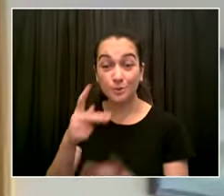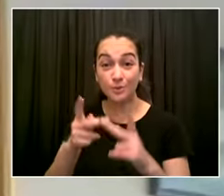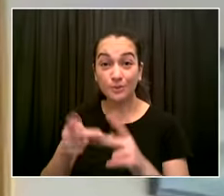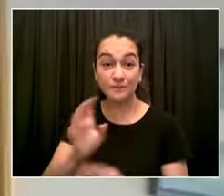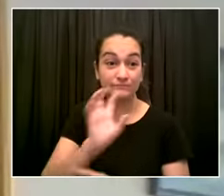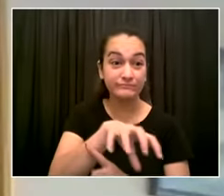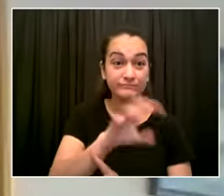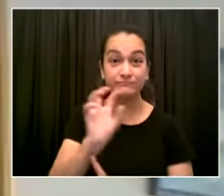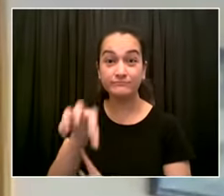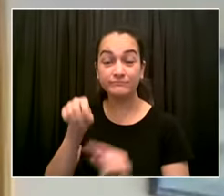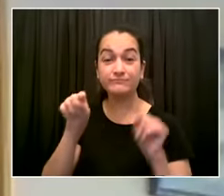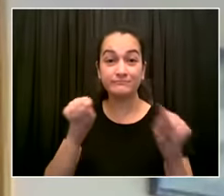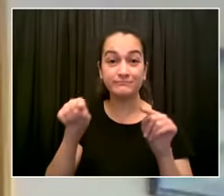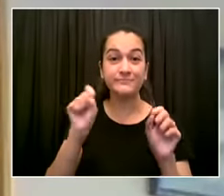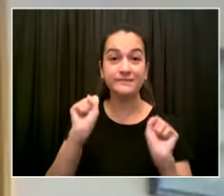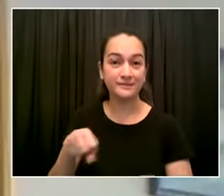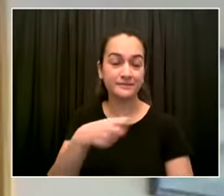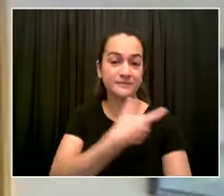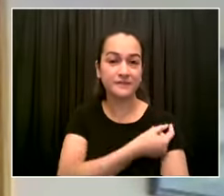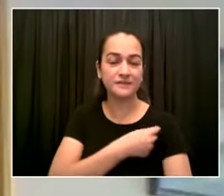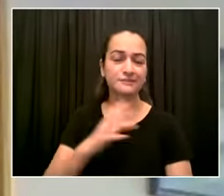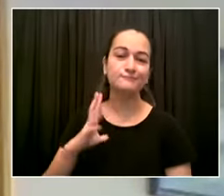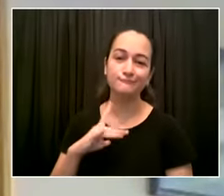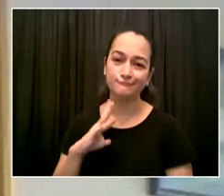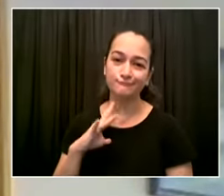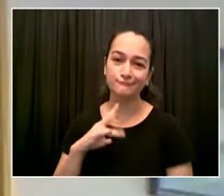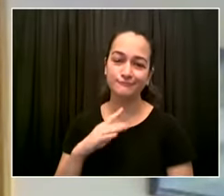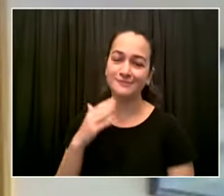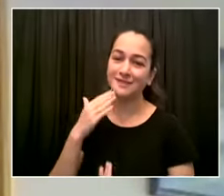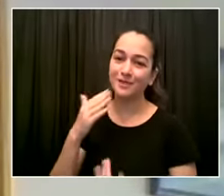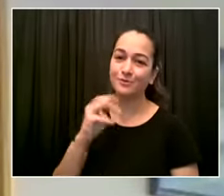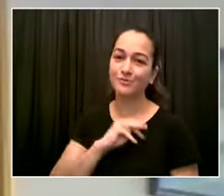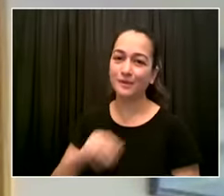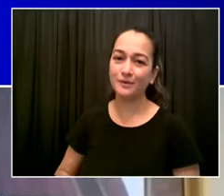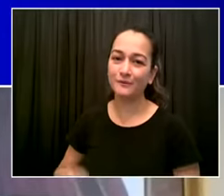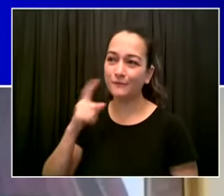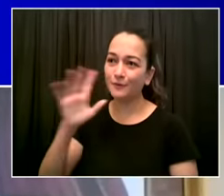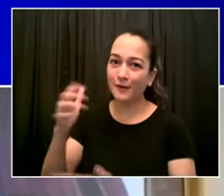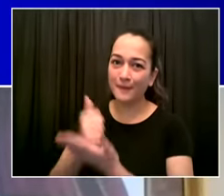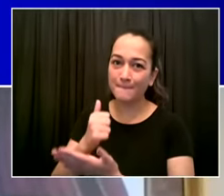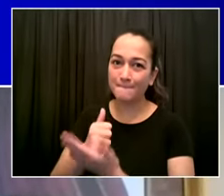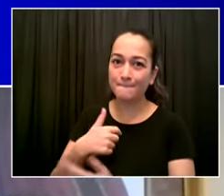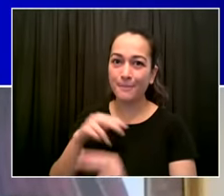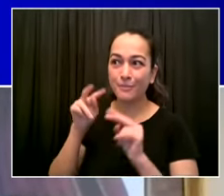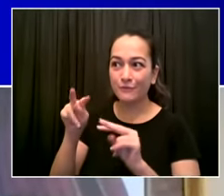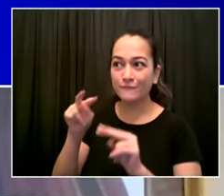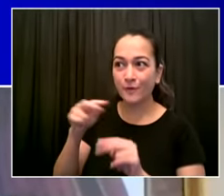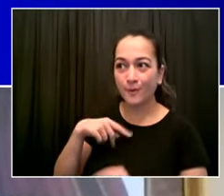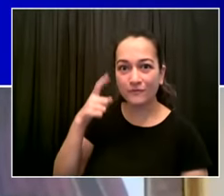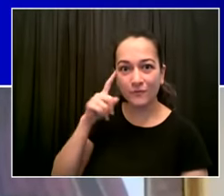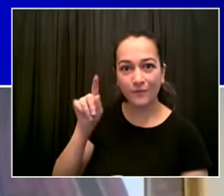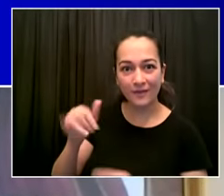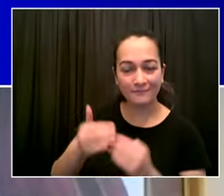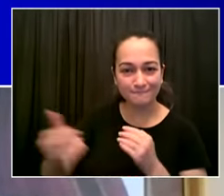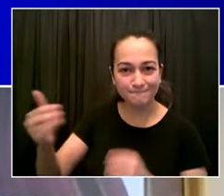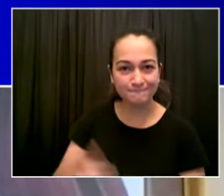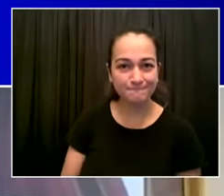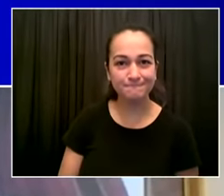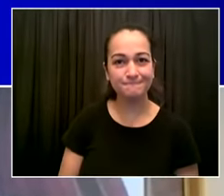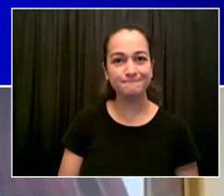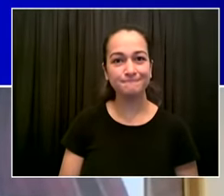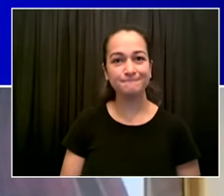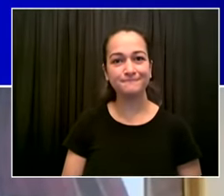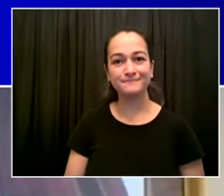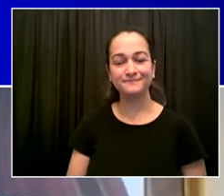want to thank you again mr mayor i'm looking forward to these events thank you so much council member and i i love your quote we are